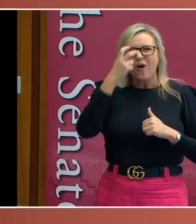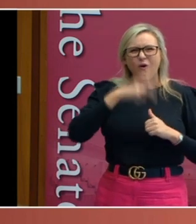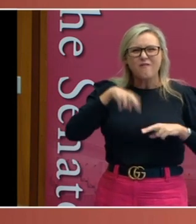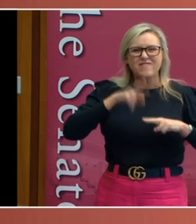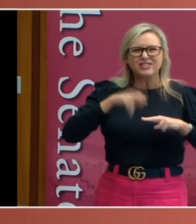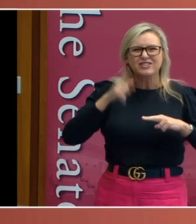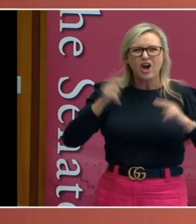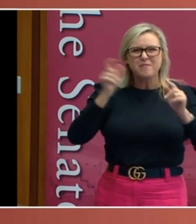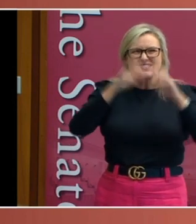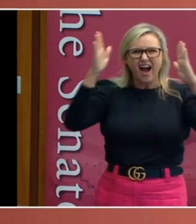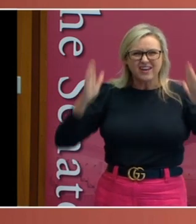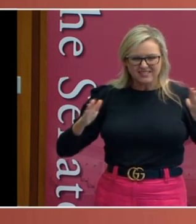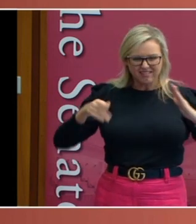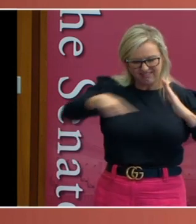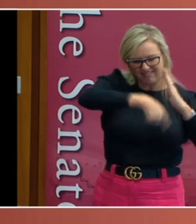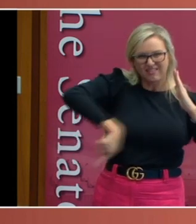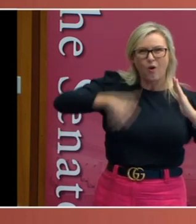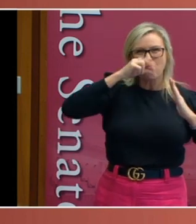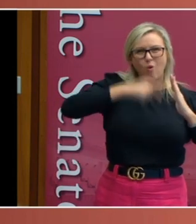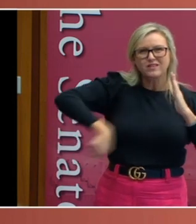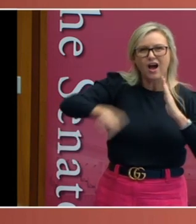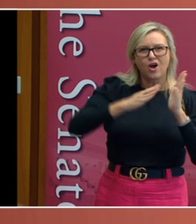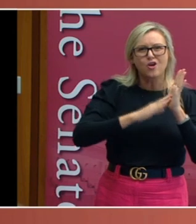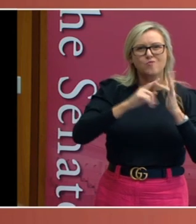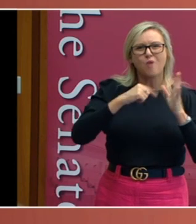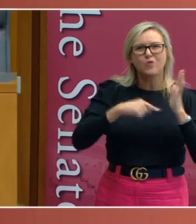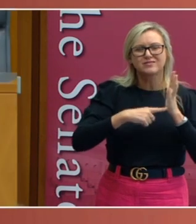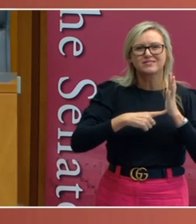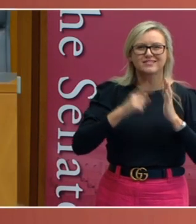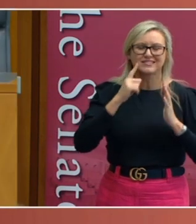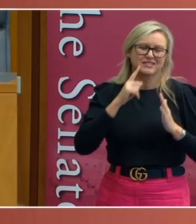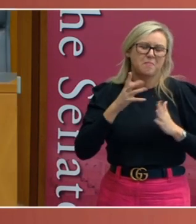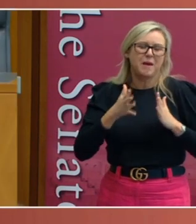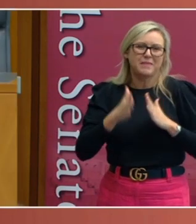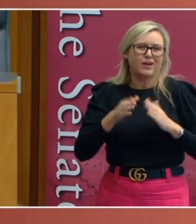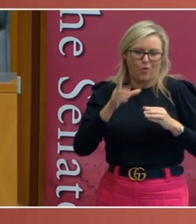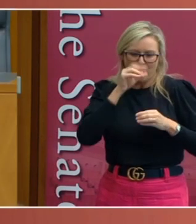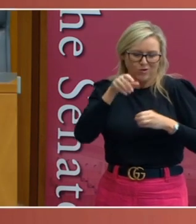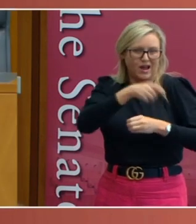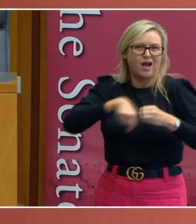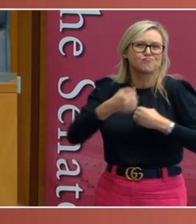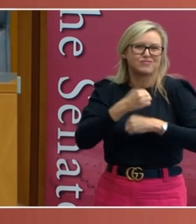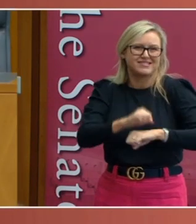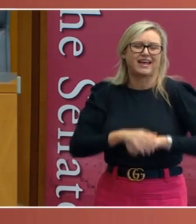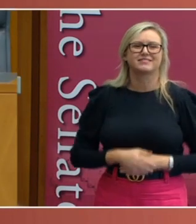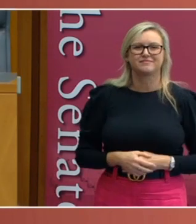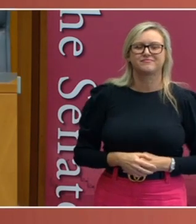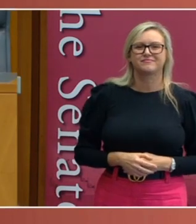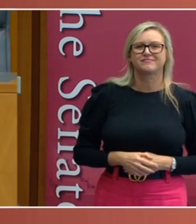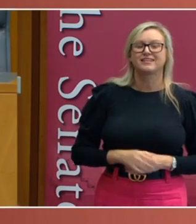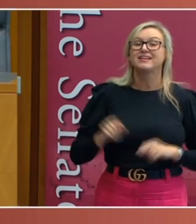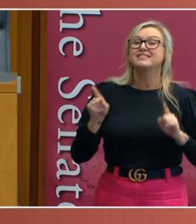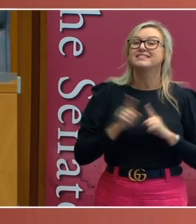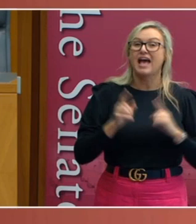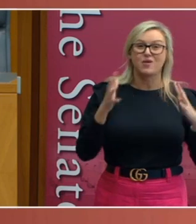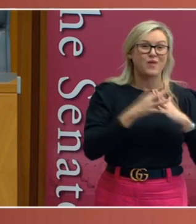but you know, it really gives you the impression as to what is meant. Western Australia, as it did in 1919,